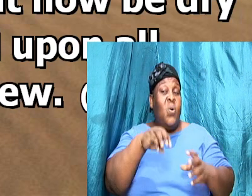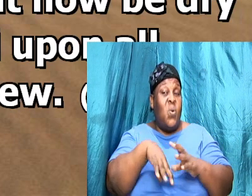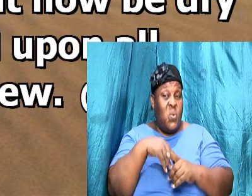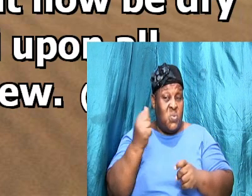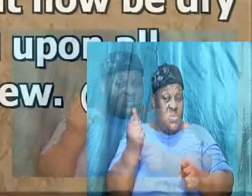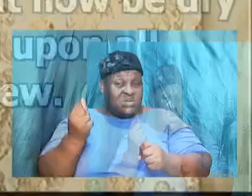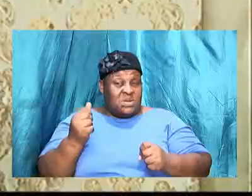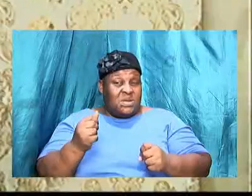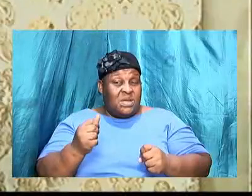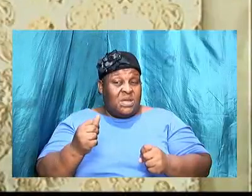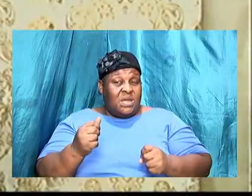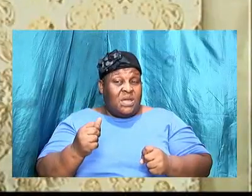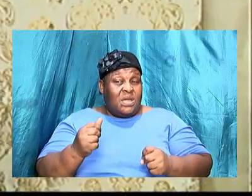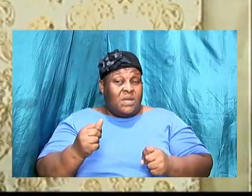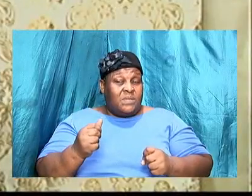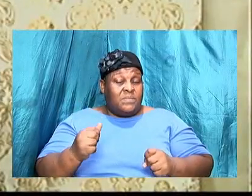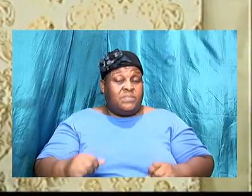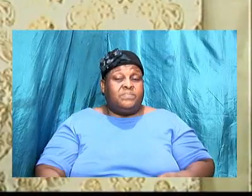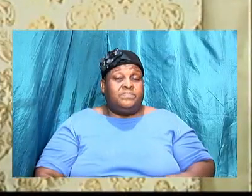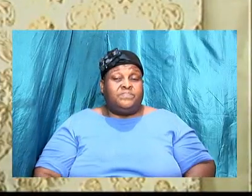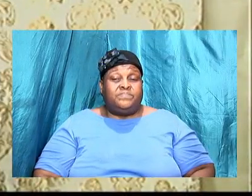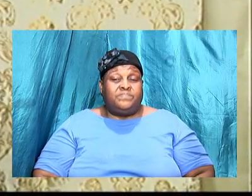a bowl of water